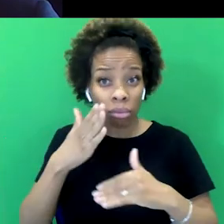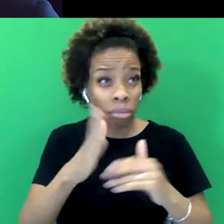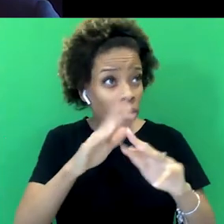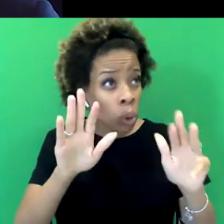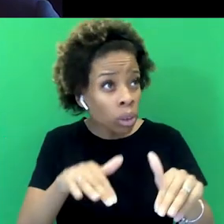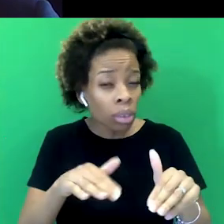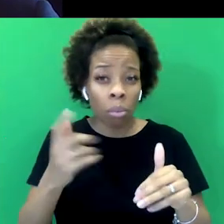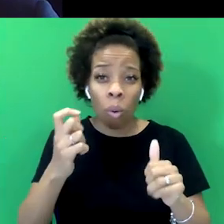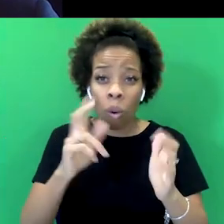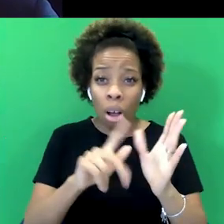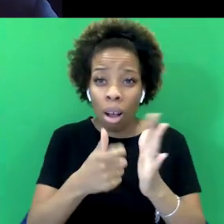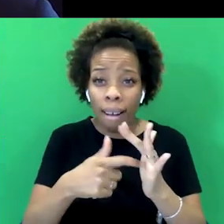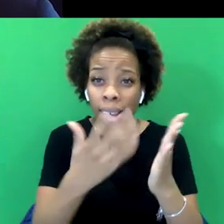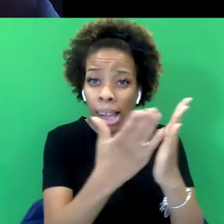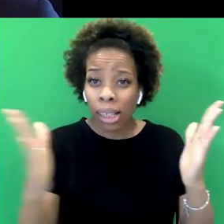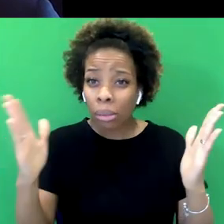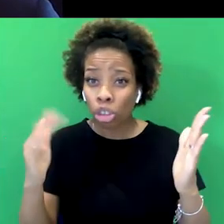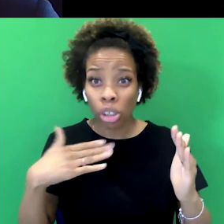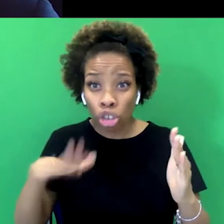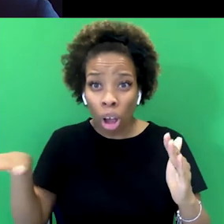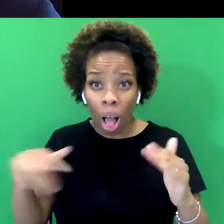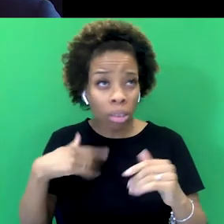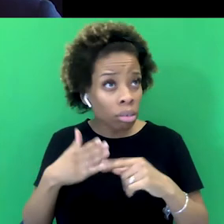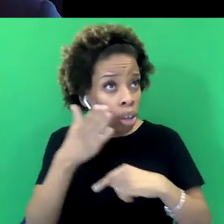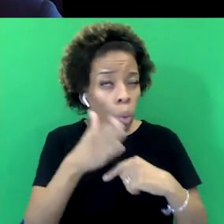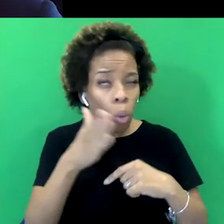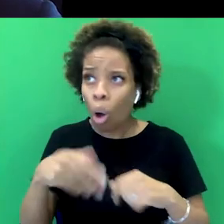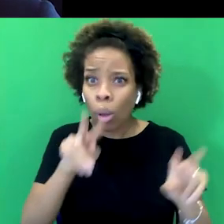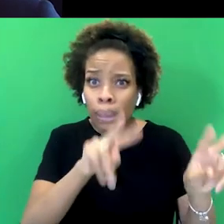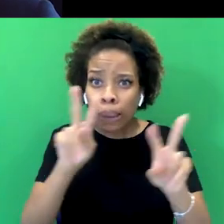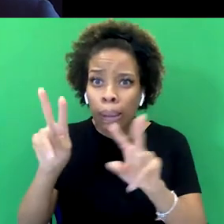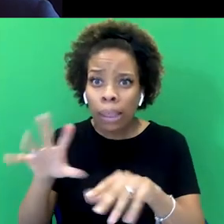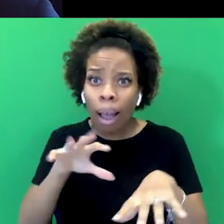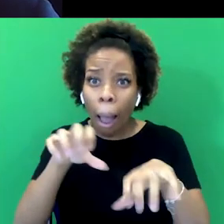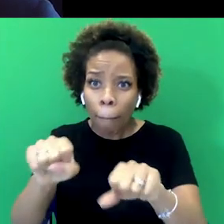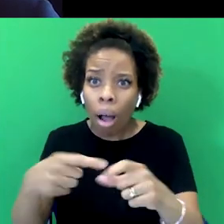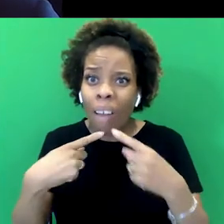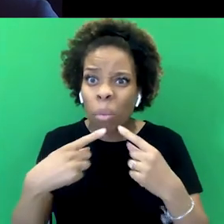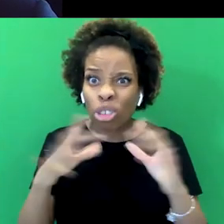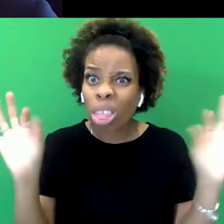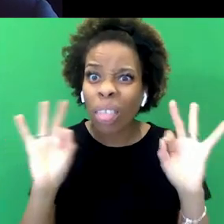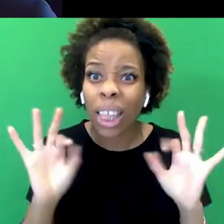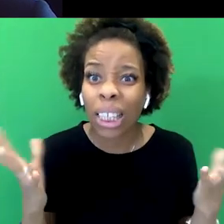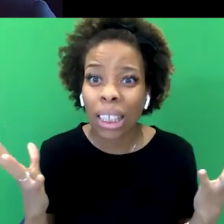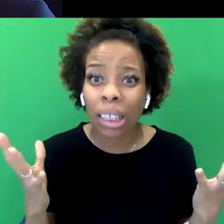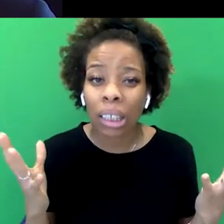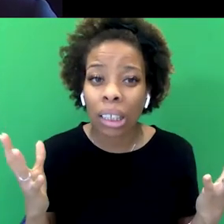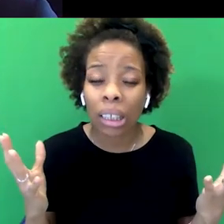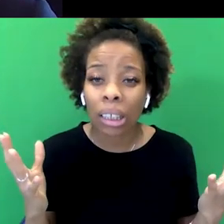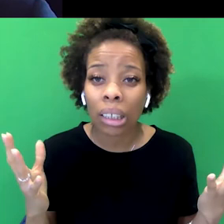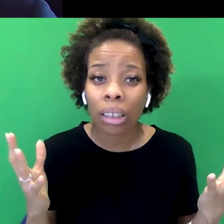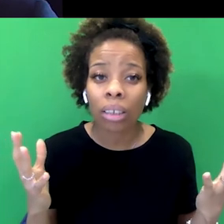that was about empire. And so we just kind of either forget about it, or if we do remember, it's in this kind of absurd,